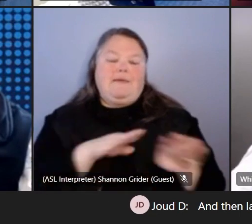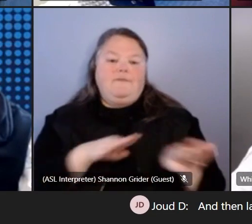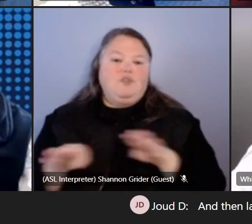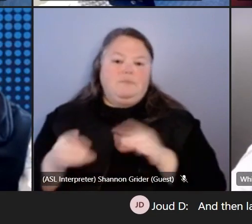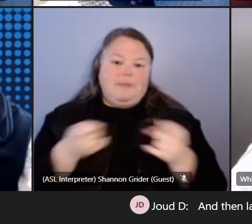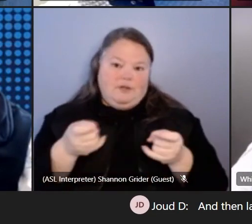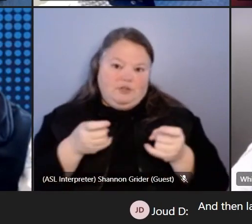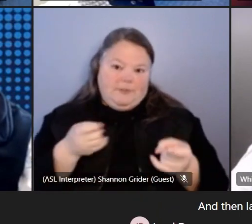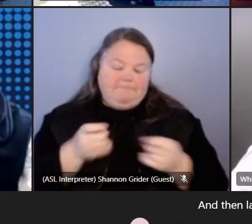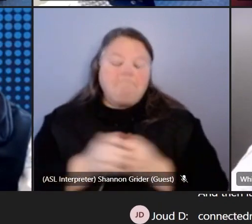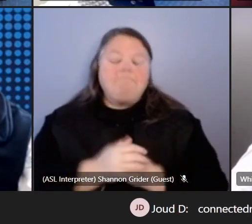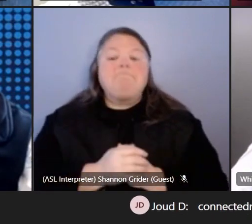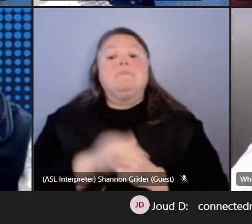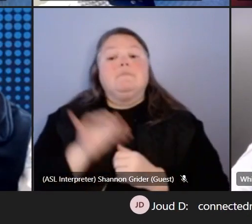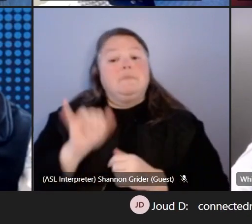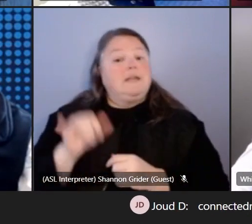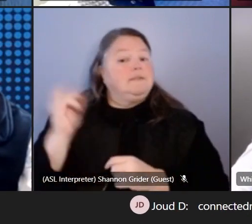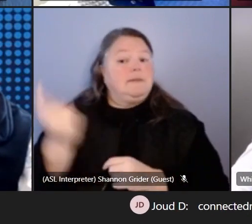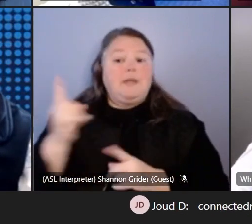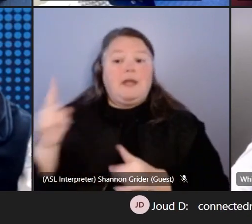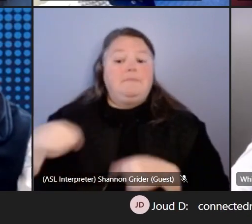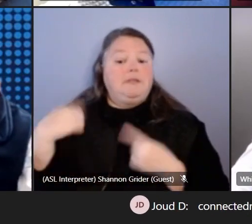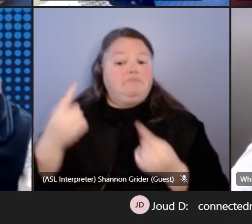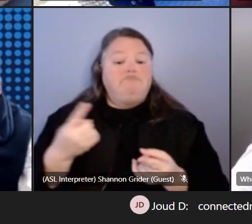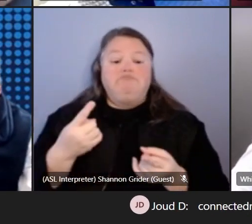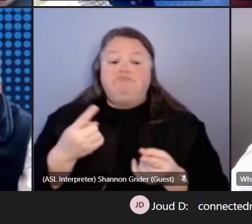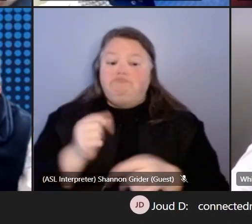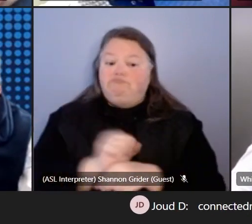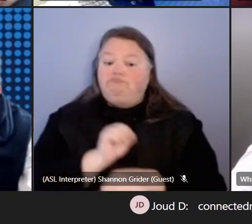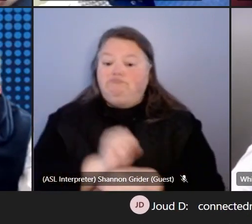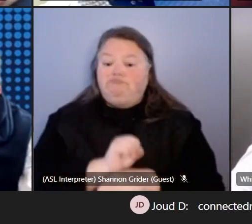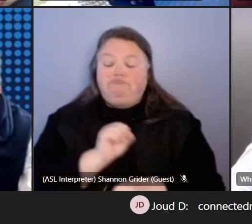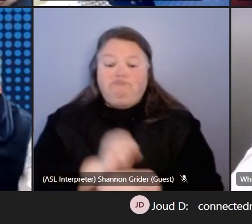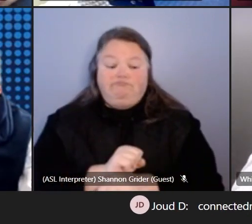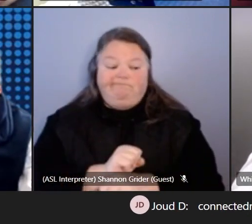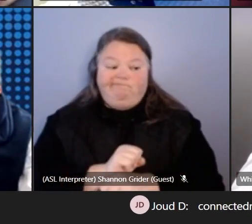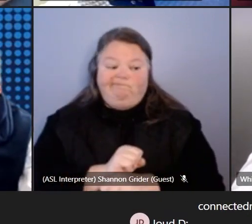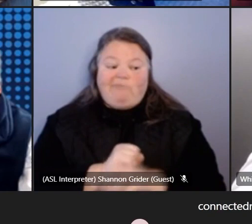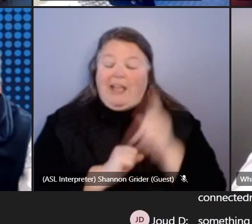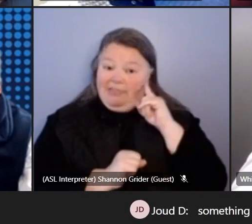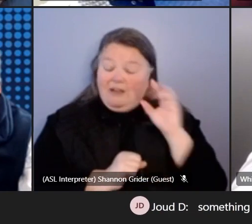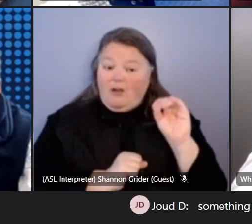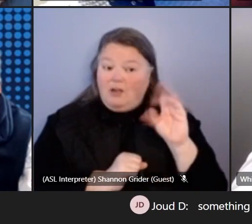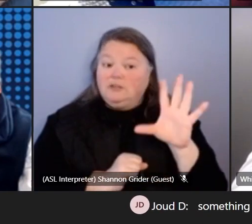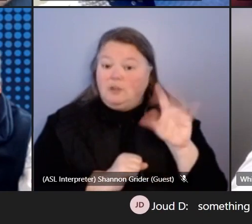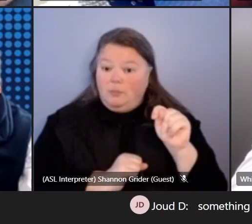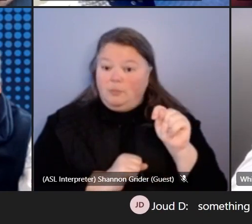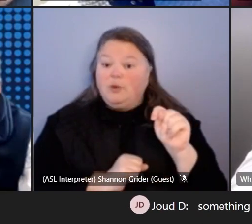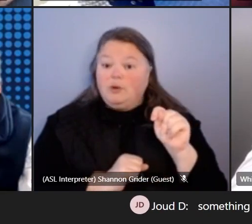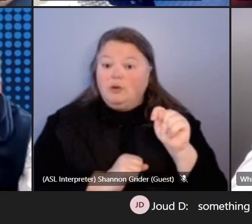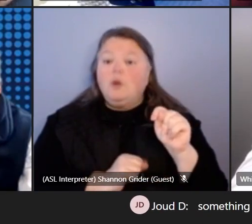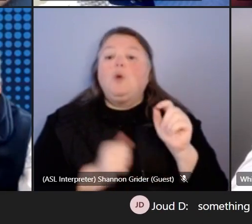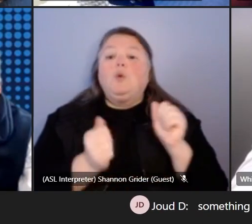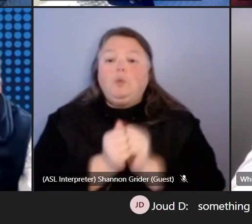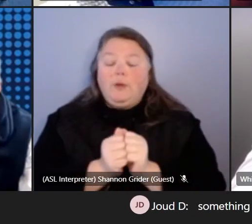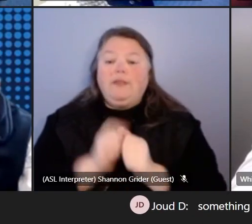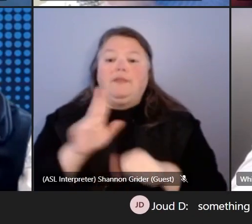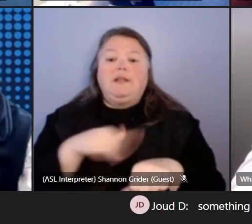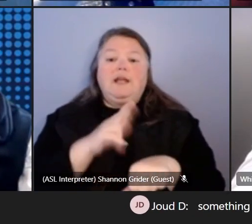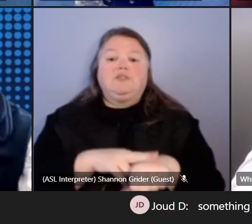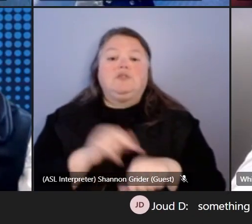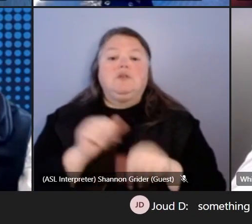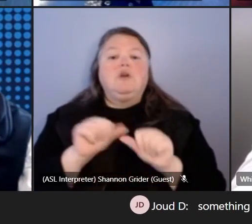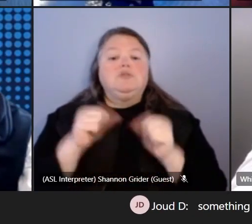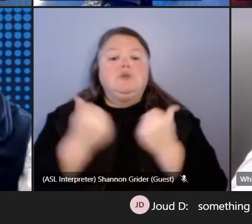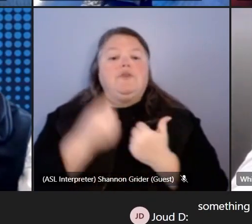So that was something that I had been working on since, I want to say October, under the National Association of